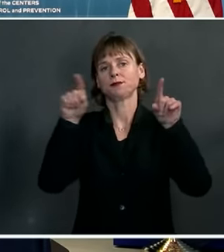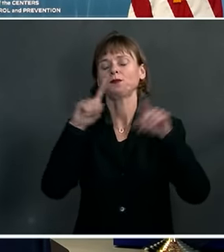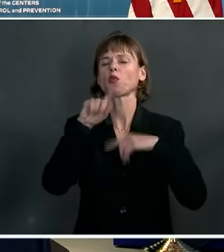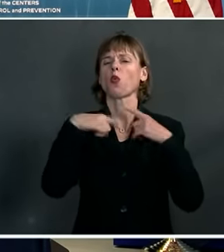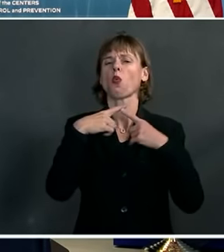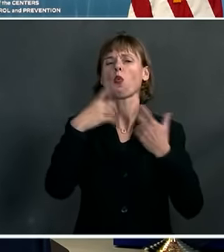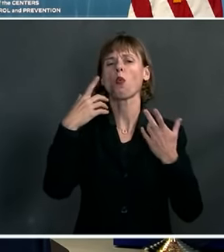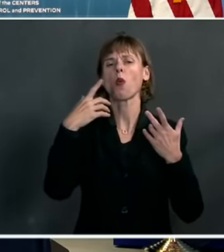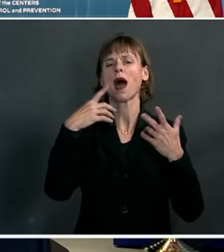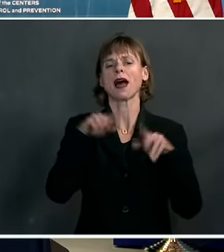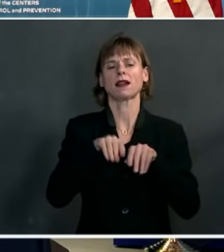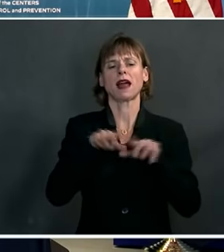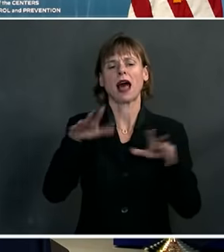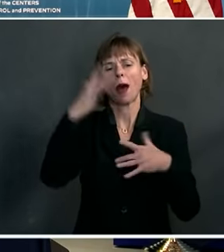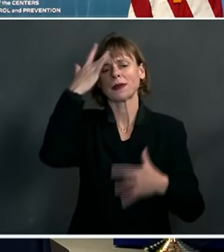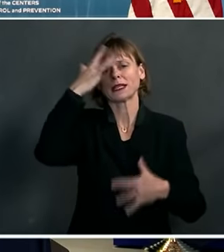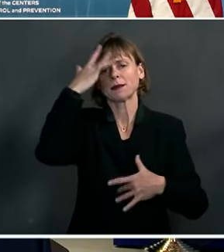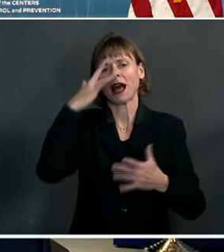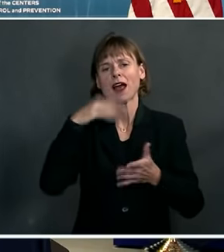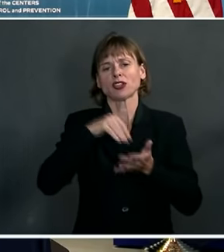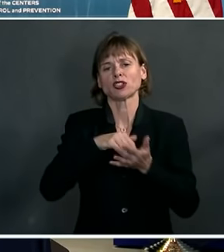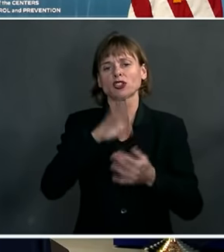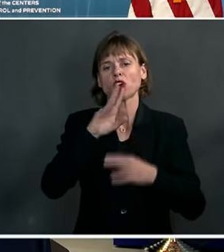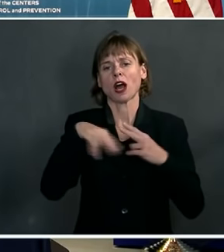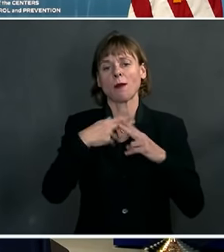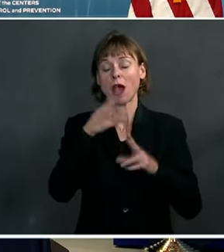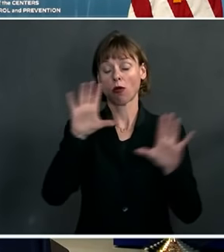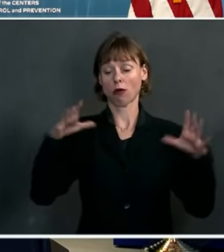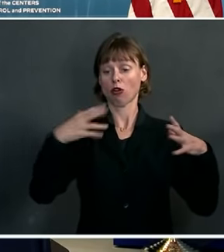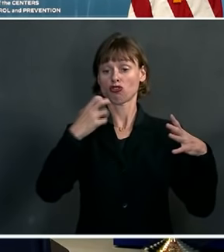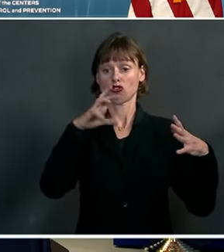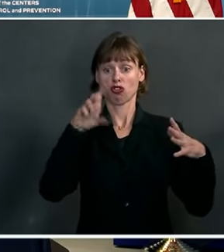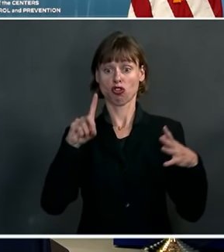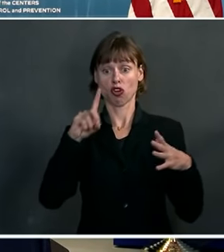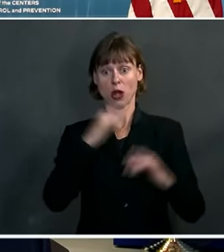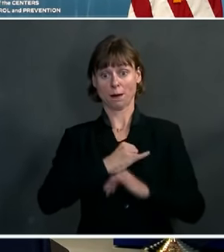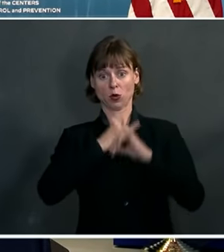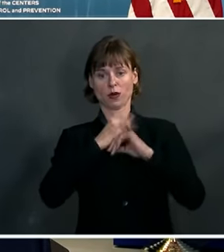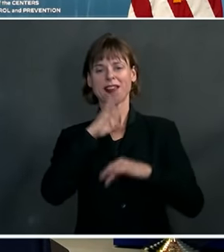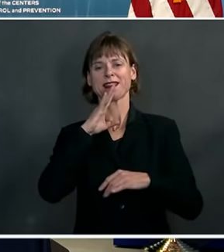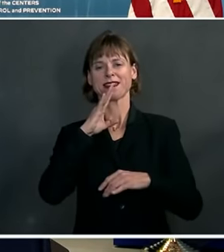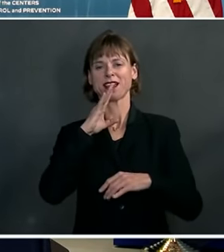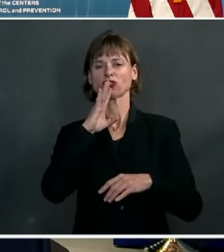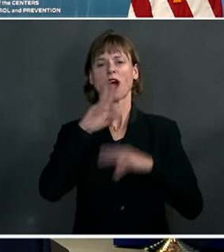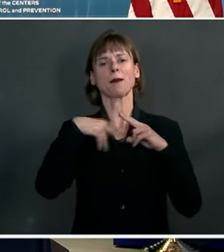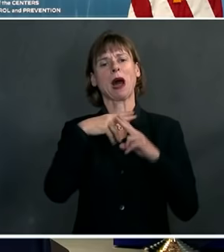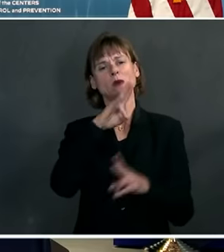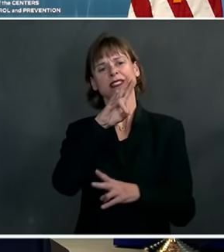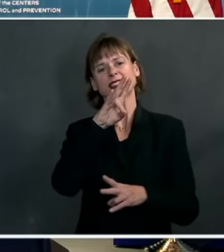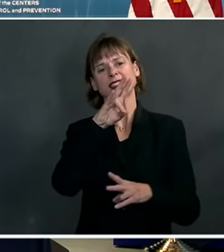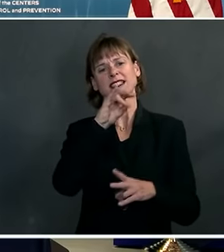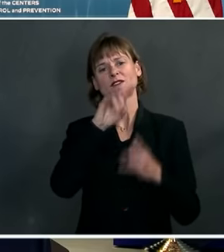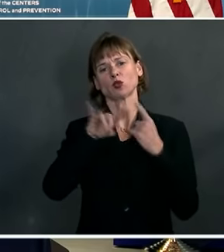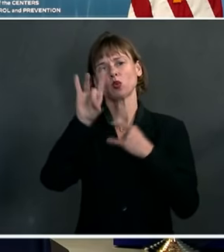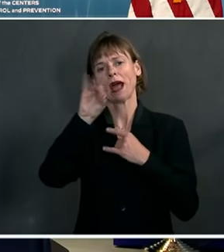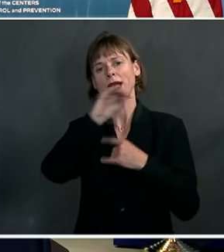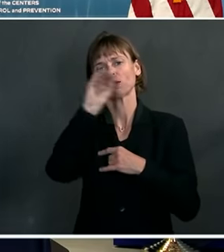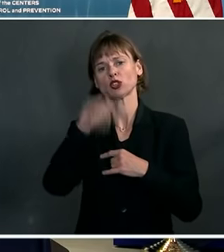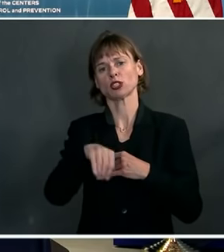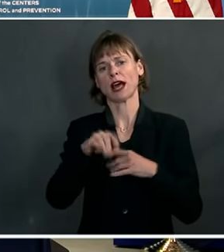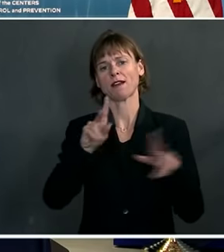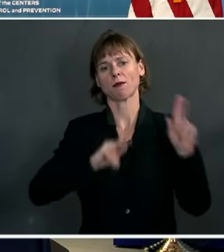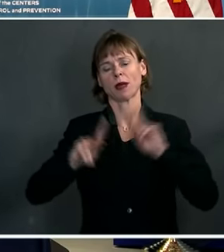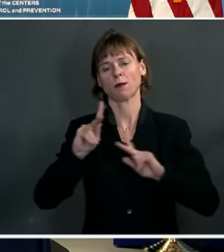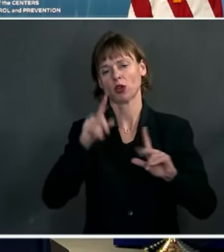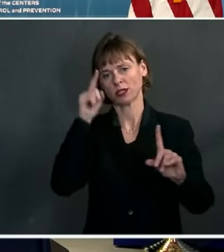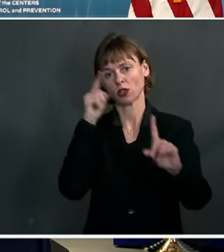talk about herd immunity, they often say about 70 or 80 percent of the population is the goal. Given that about 20 percent of the